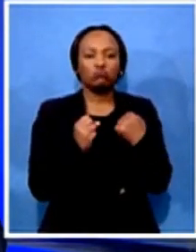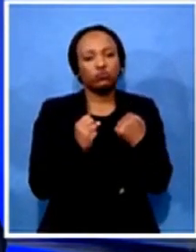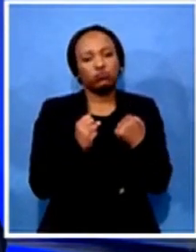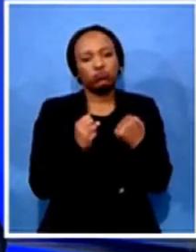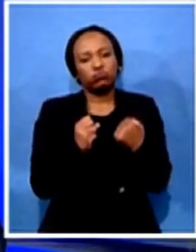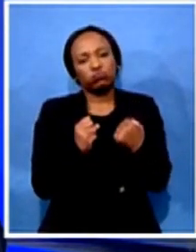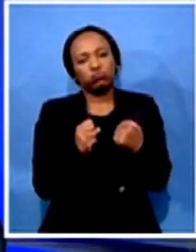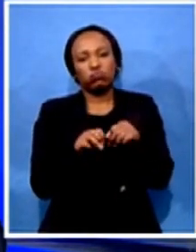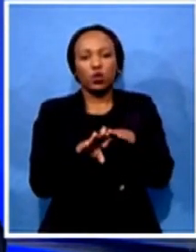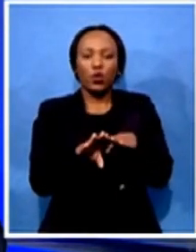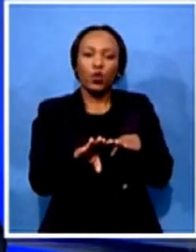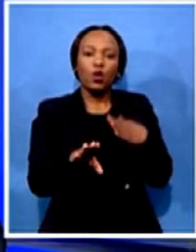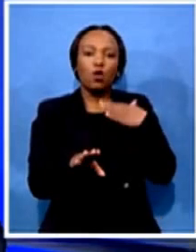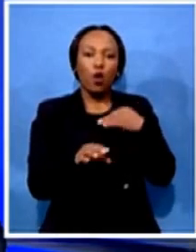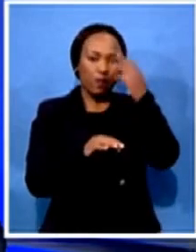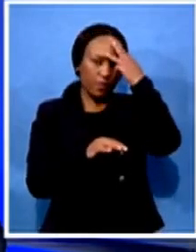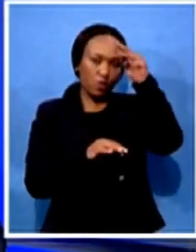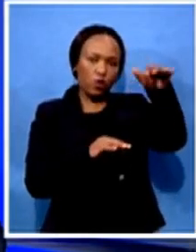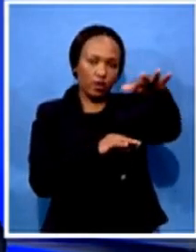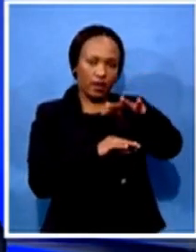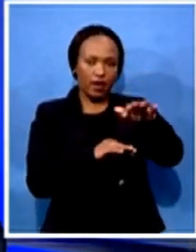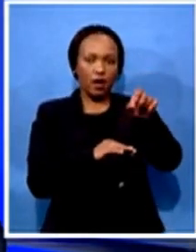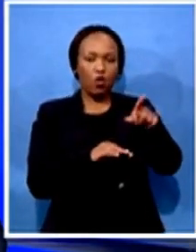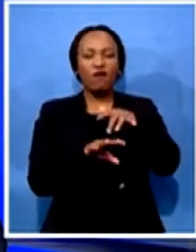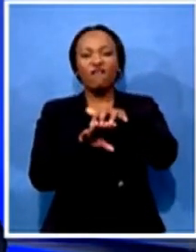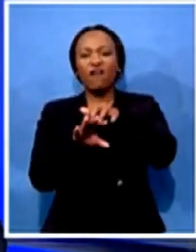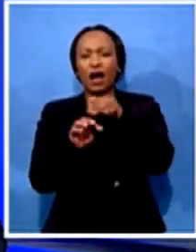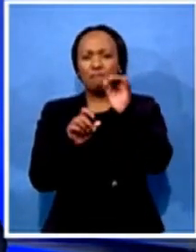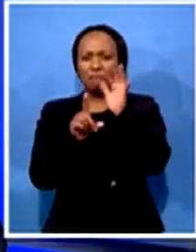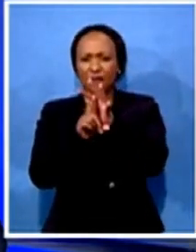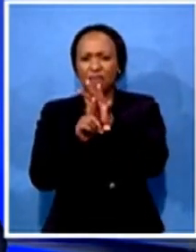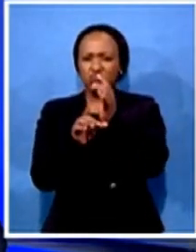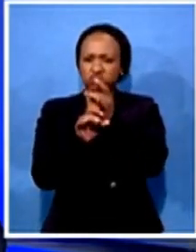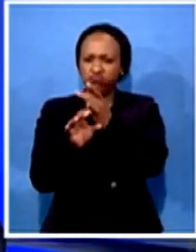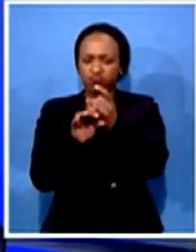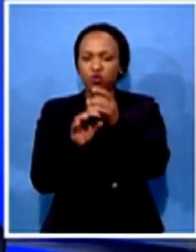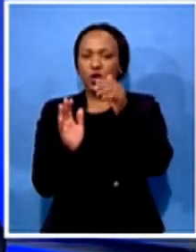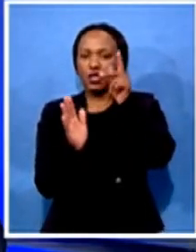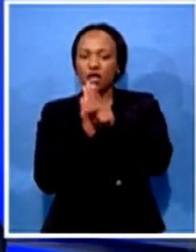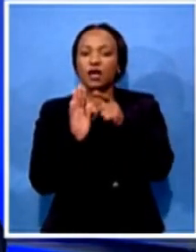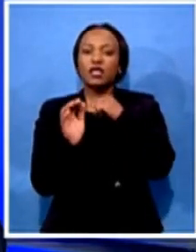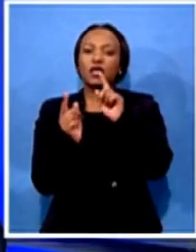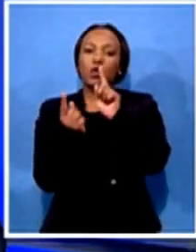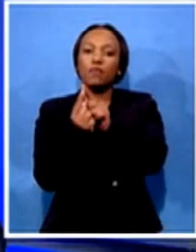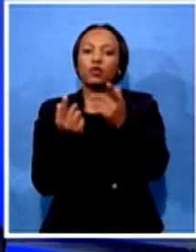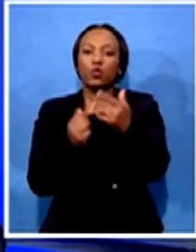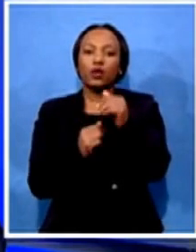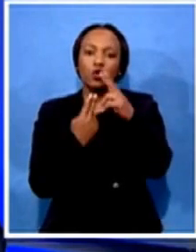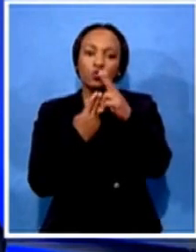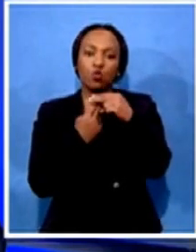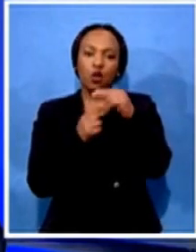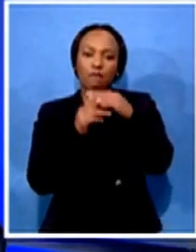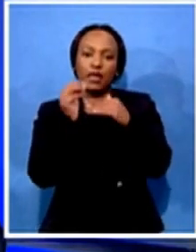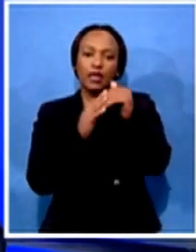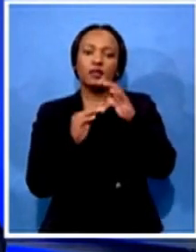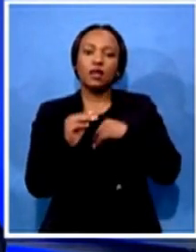farm attacks. The motorcades will meet up at the union buildings where a memorandum will be handed over. Farmers and supporters